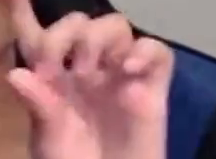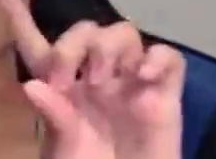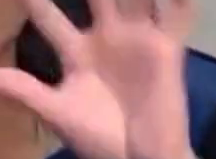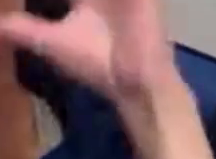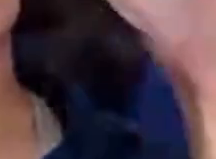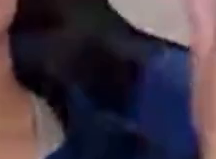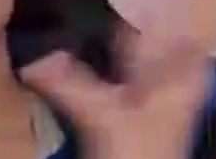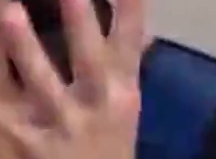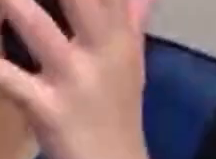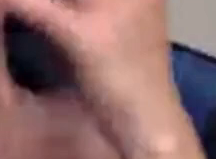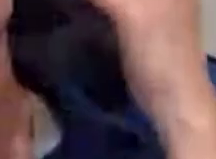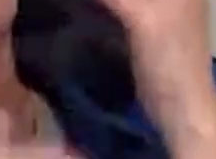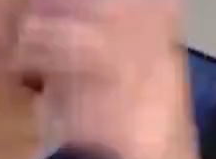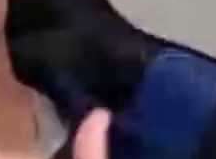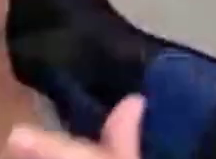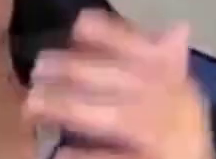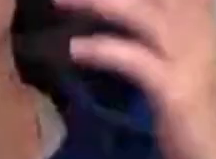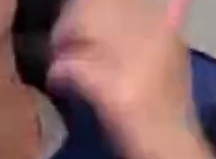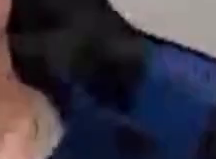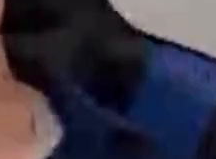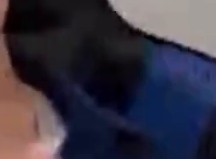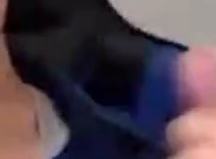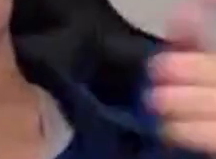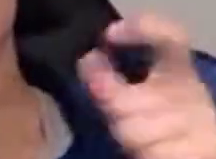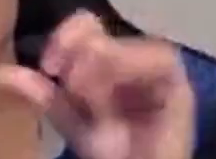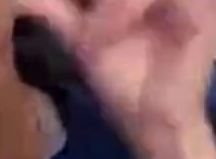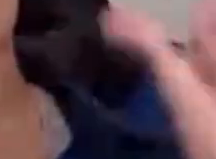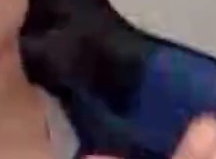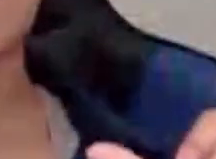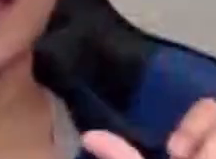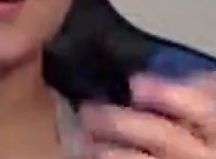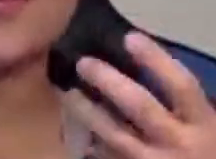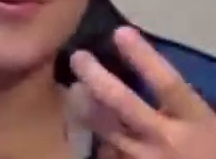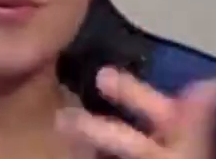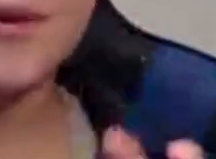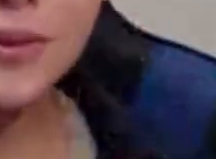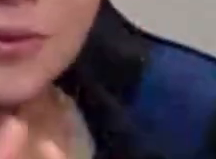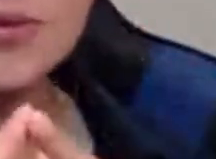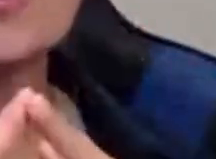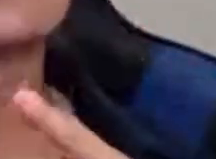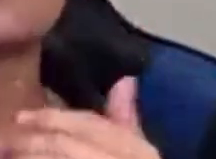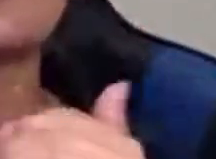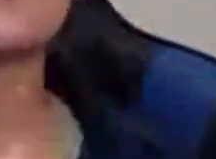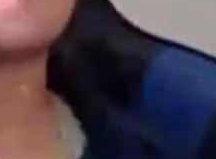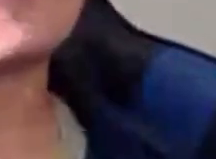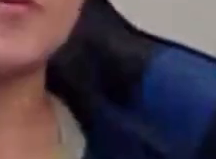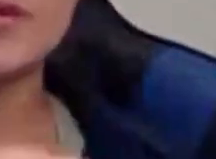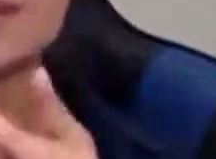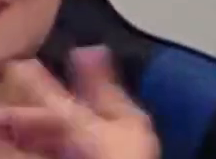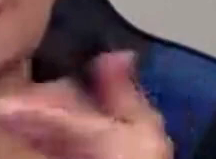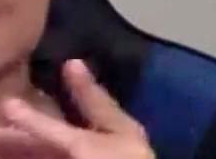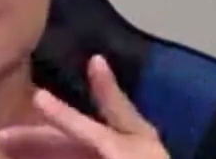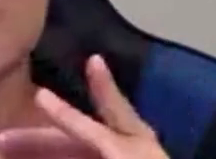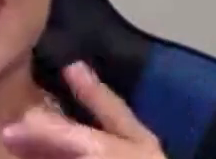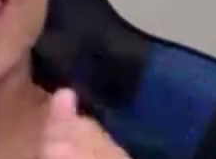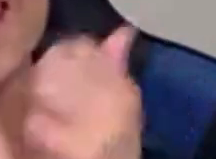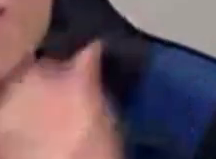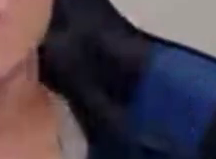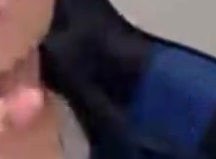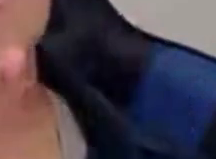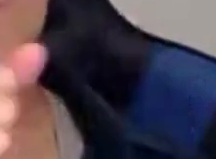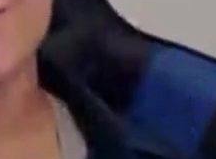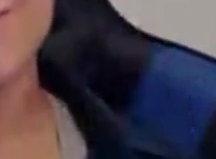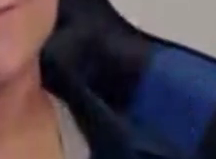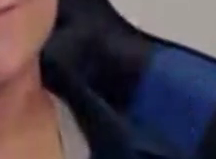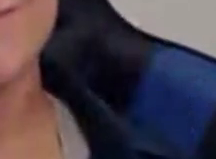the differences. Because I don't want to overstate anything because everybody's experiencing an immense amount of violence and the lack of acceptance